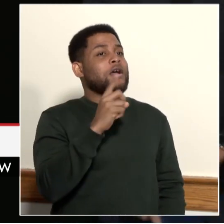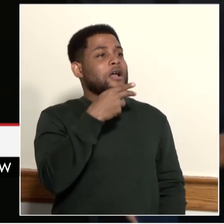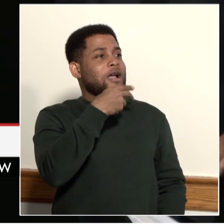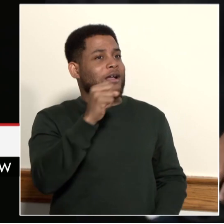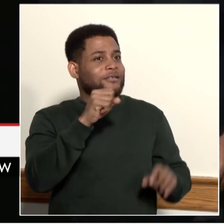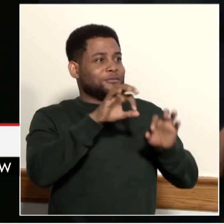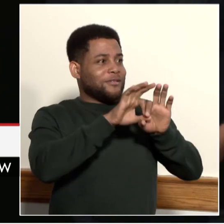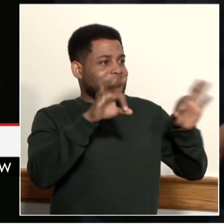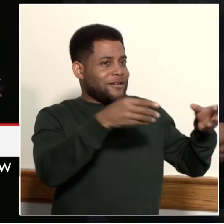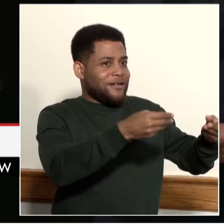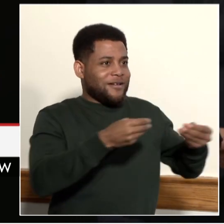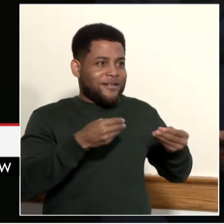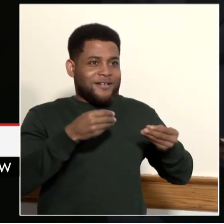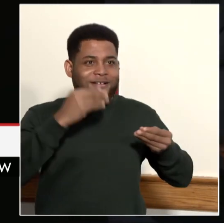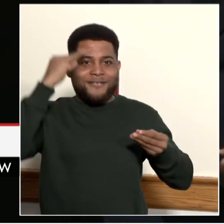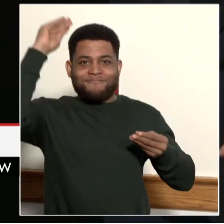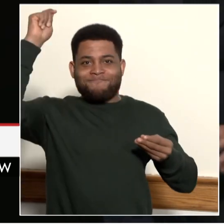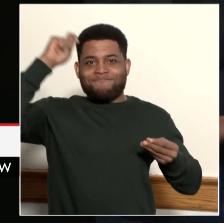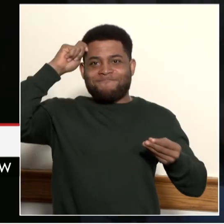Wells.